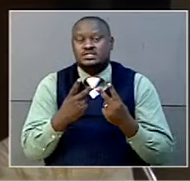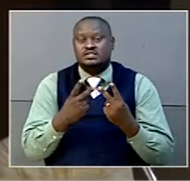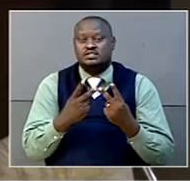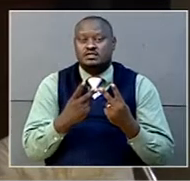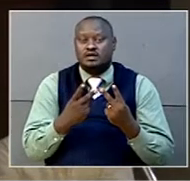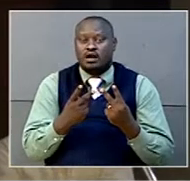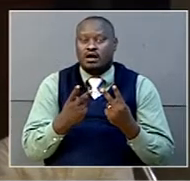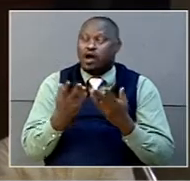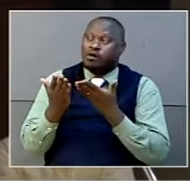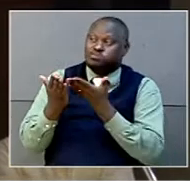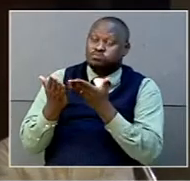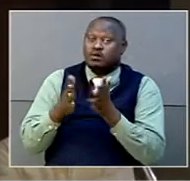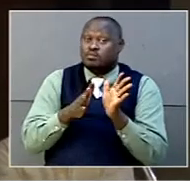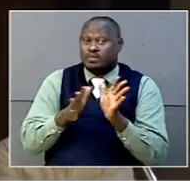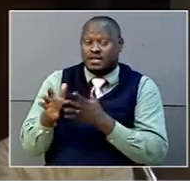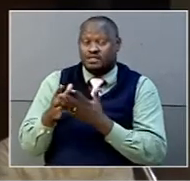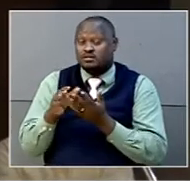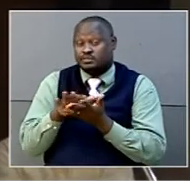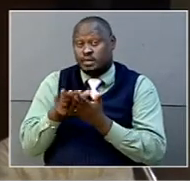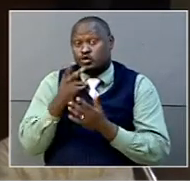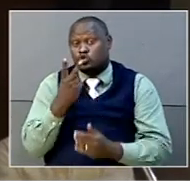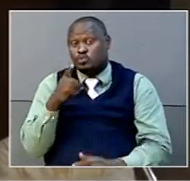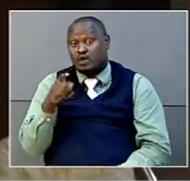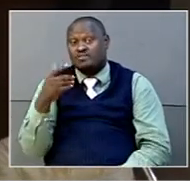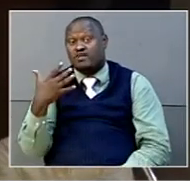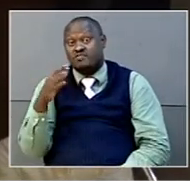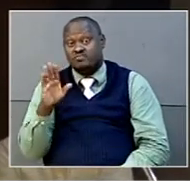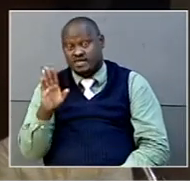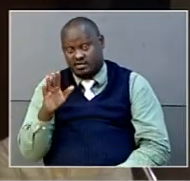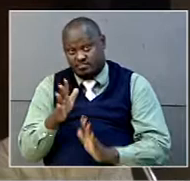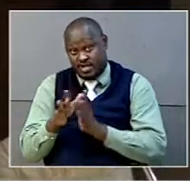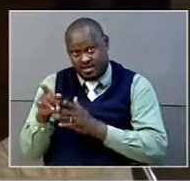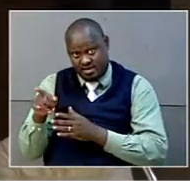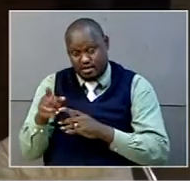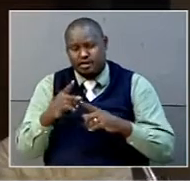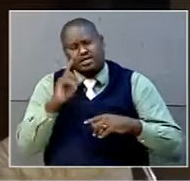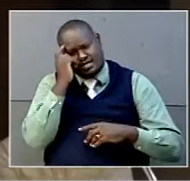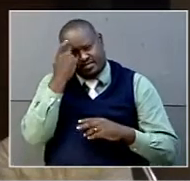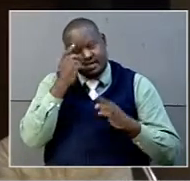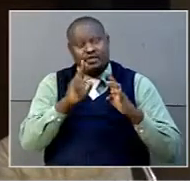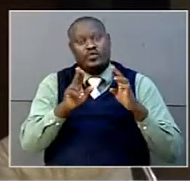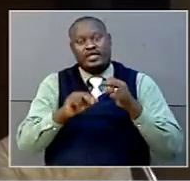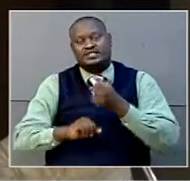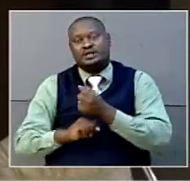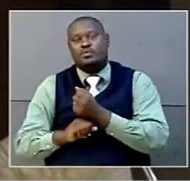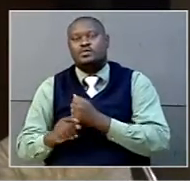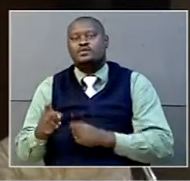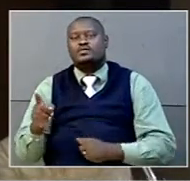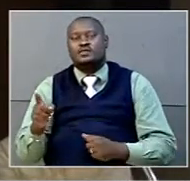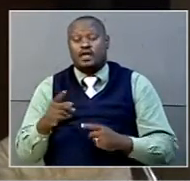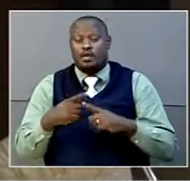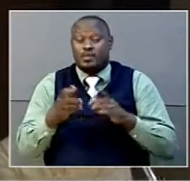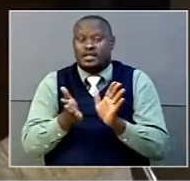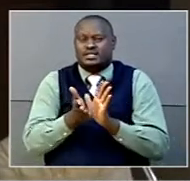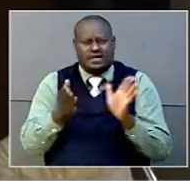infrastructure is going to cost 2.5 billion and government is committed to working on that infrastructure. But the whole master plan